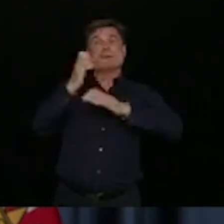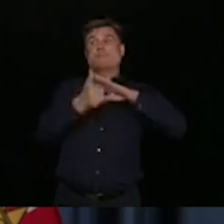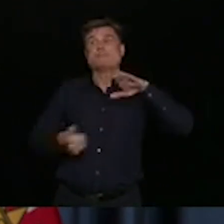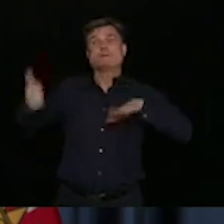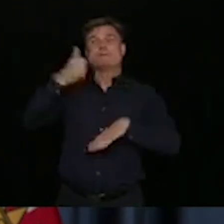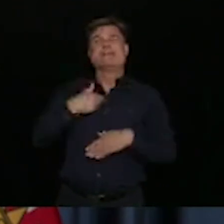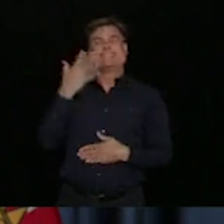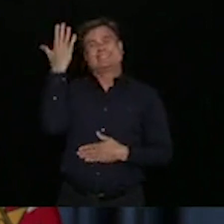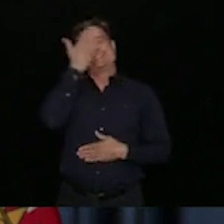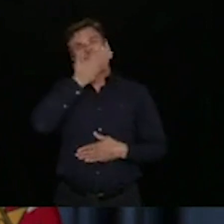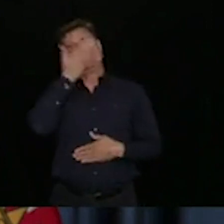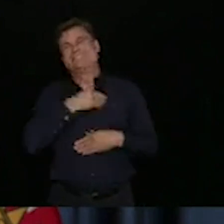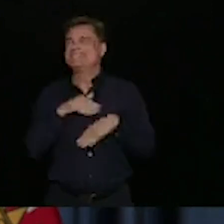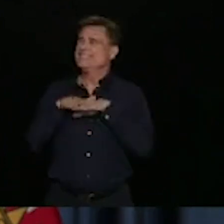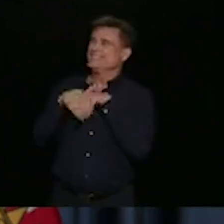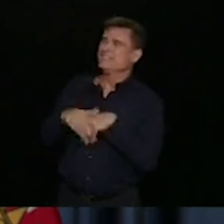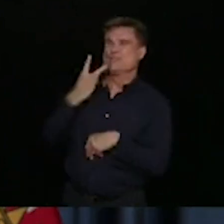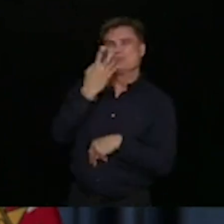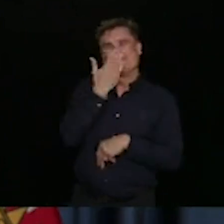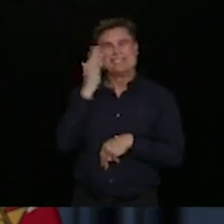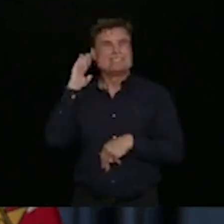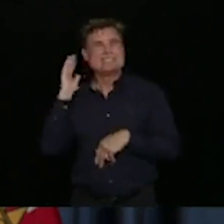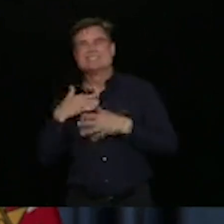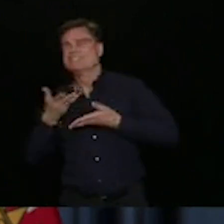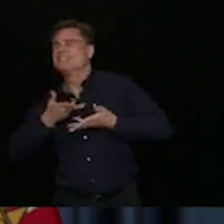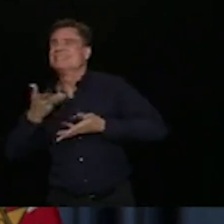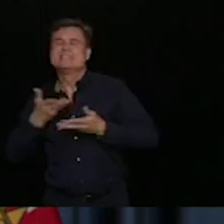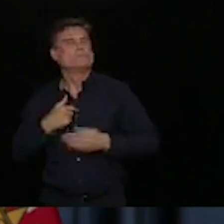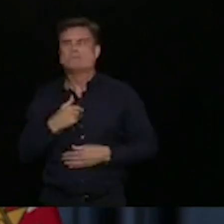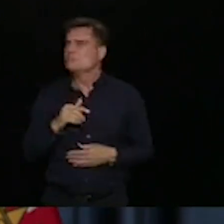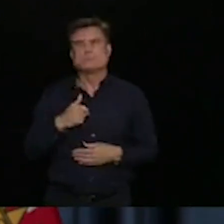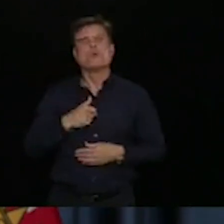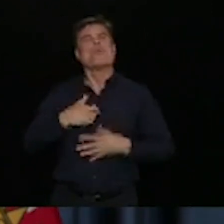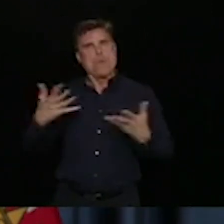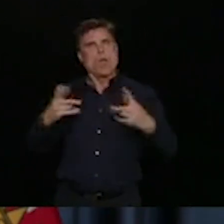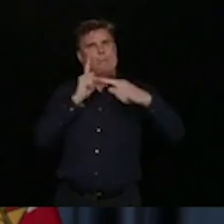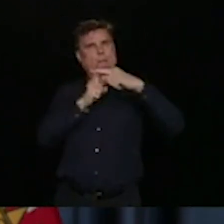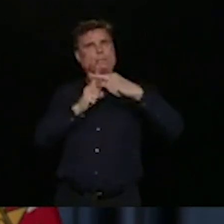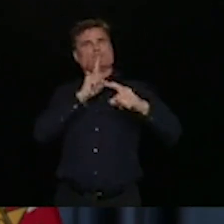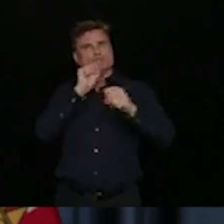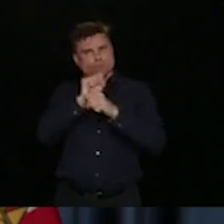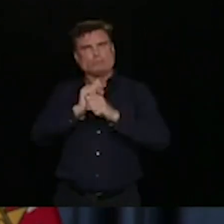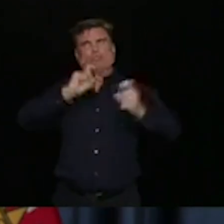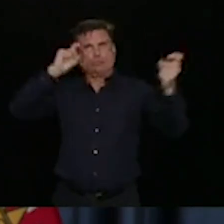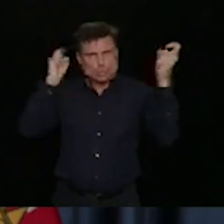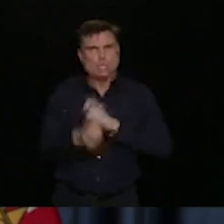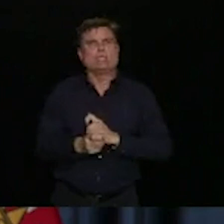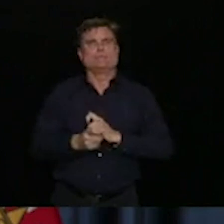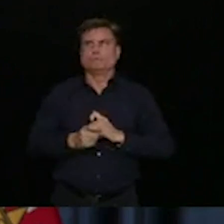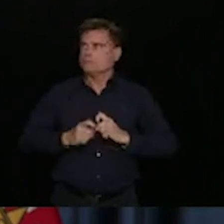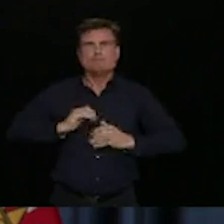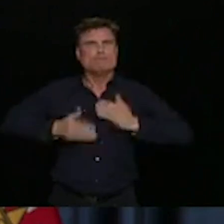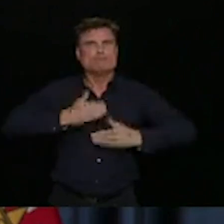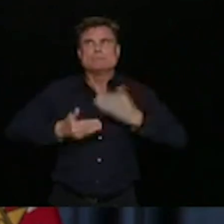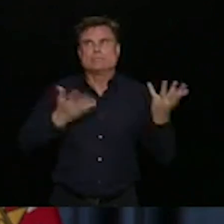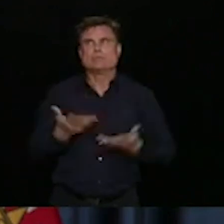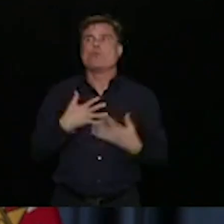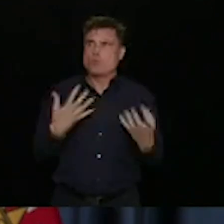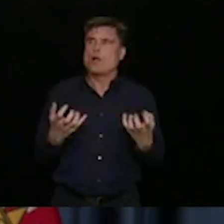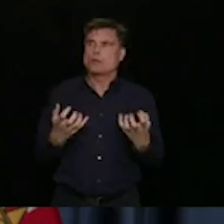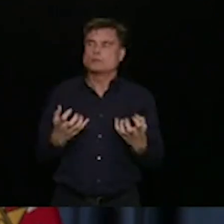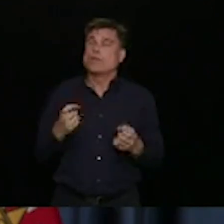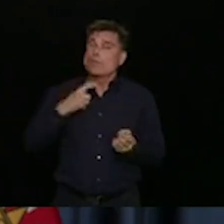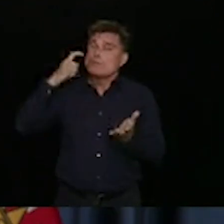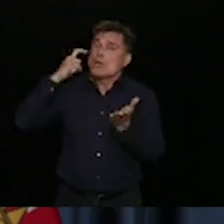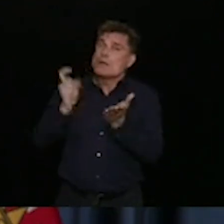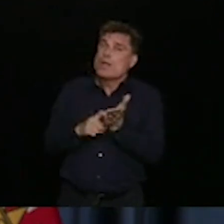public office to make positive change in people's lives. And I know that we can do that if we all acknowledge that the only